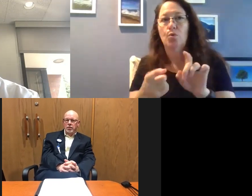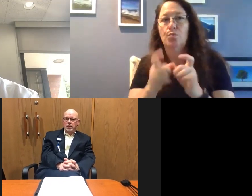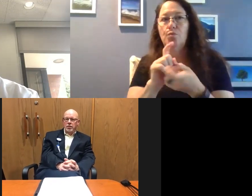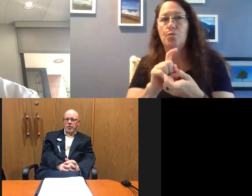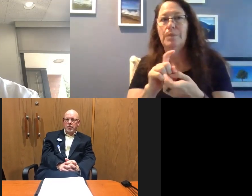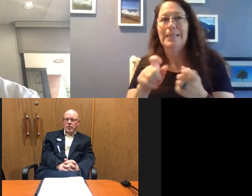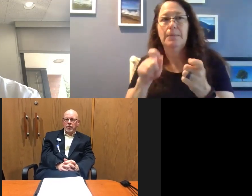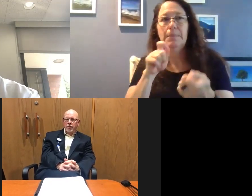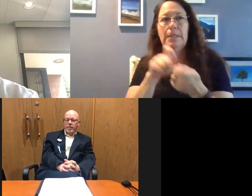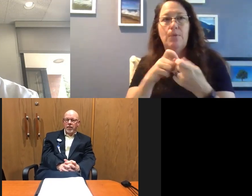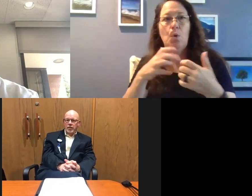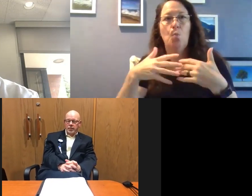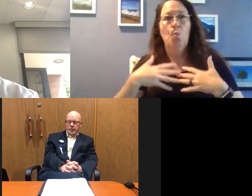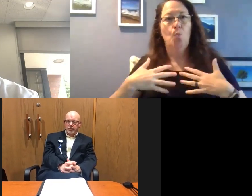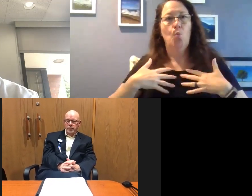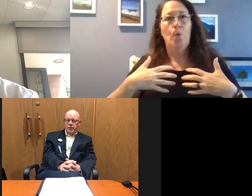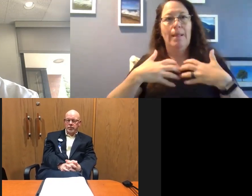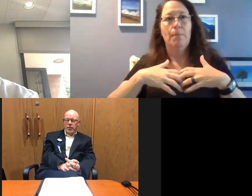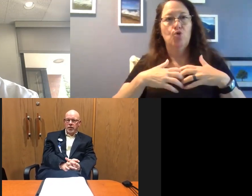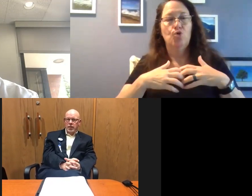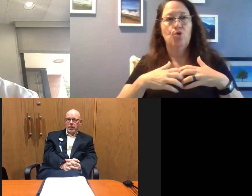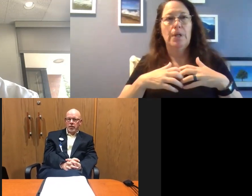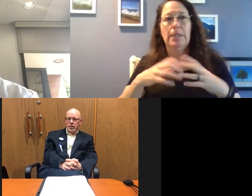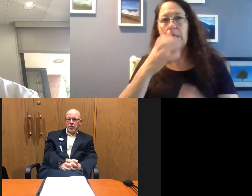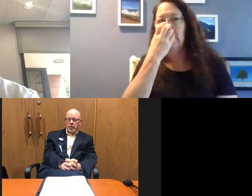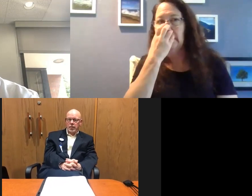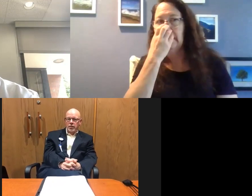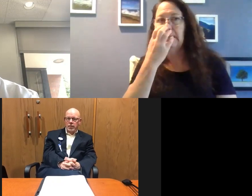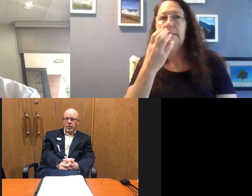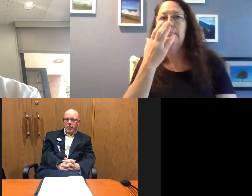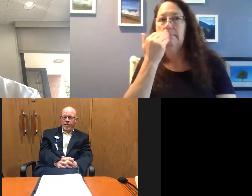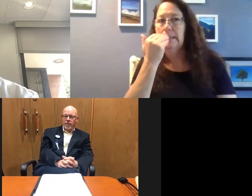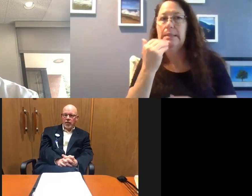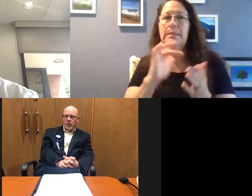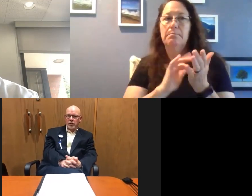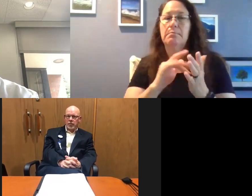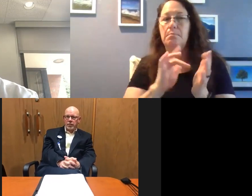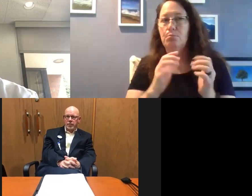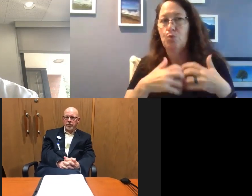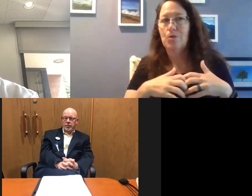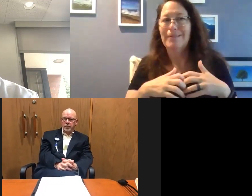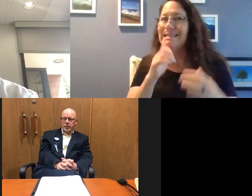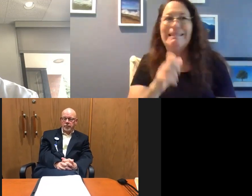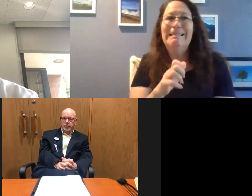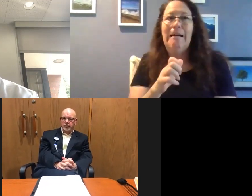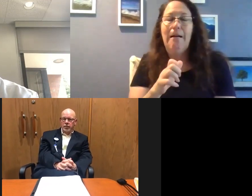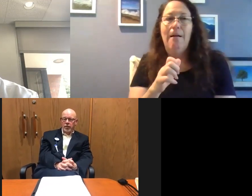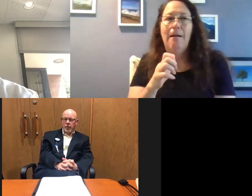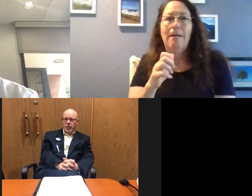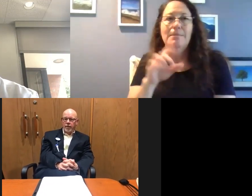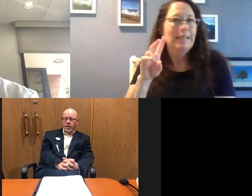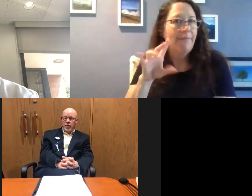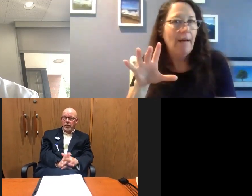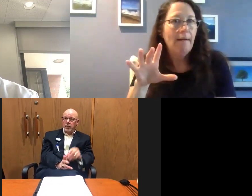certain breathing machines to ventilators as well as anesthesia machines. The issue, the issue is not ventilators. We could get 75